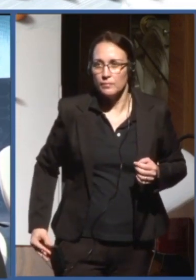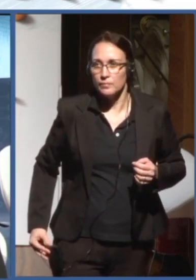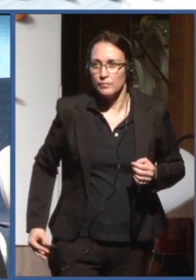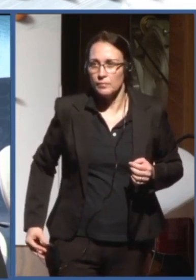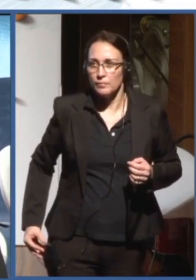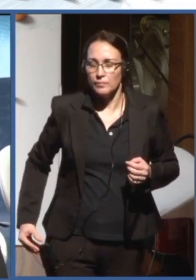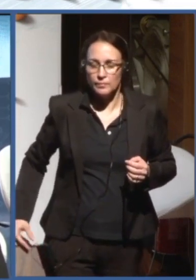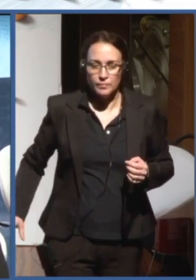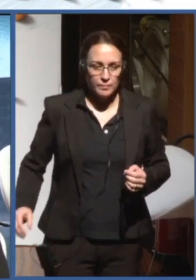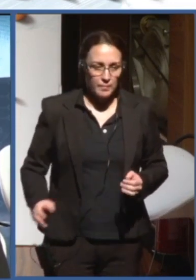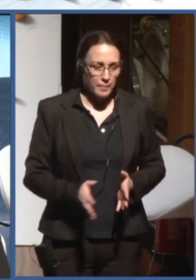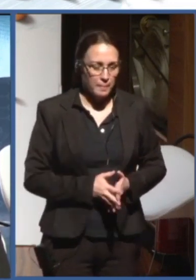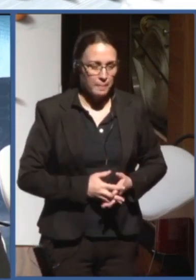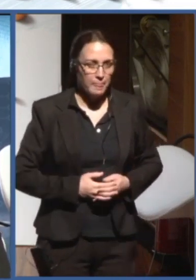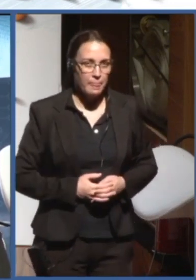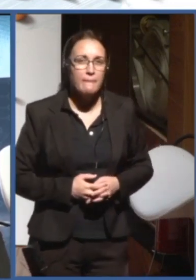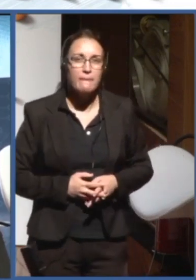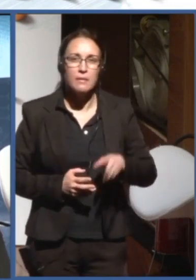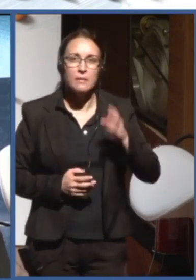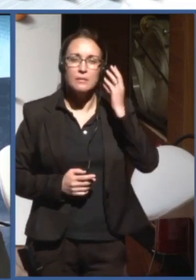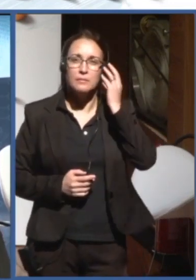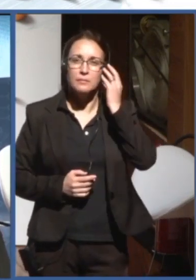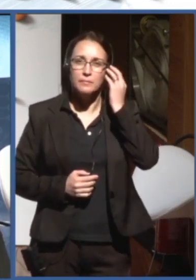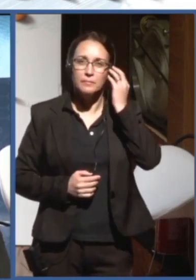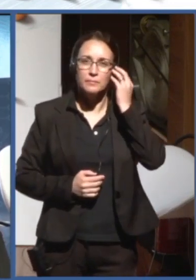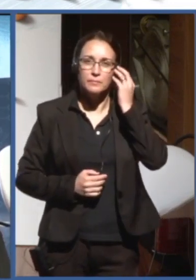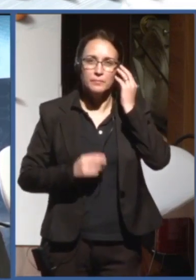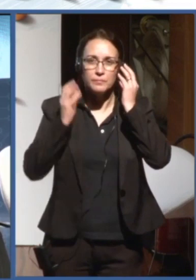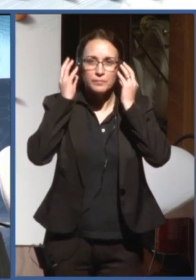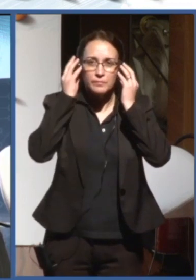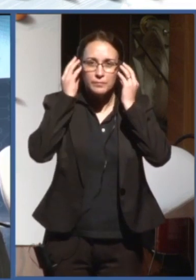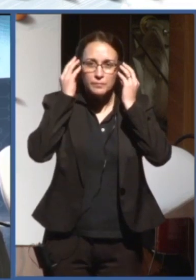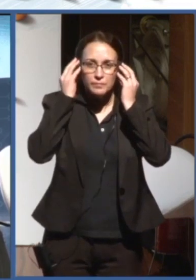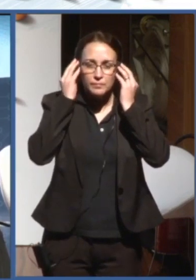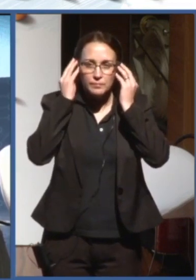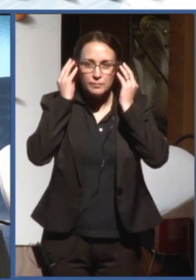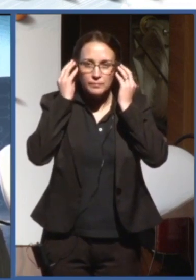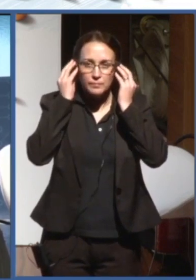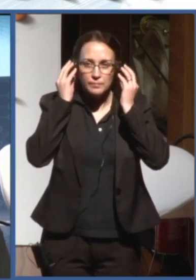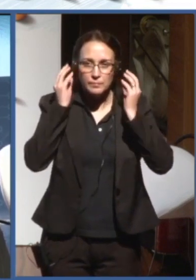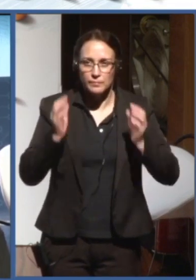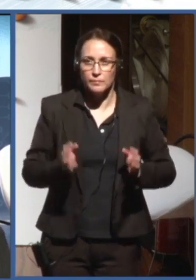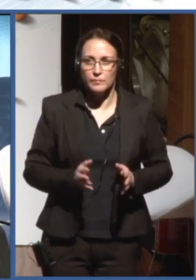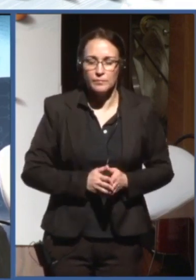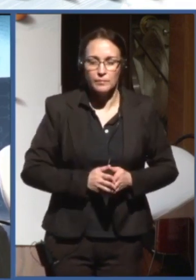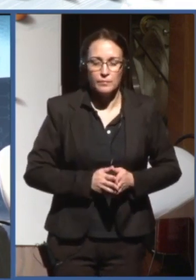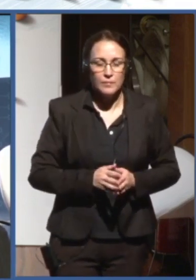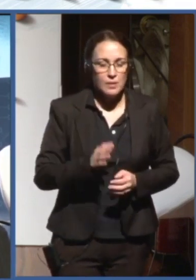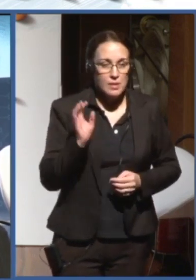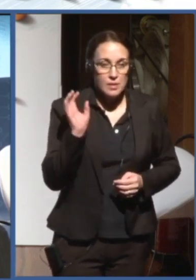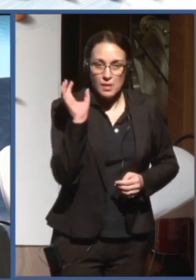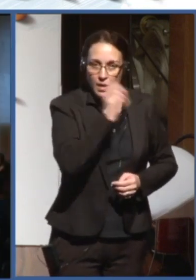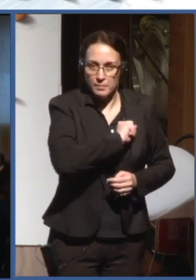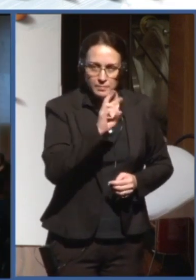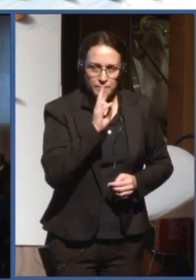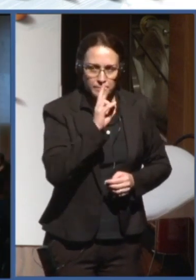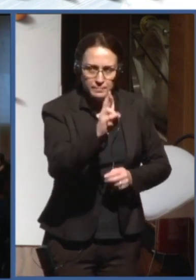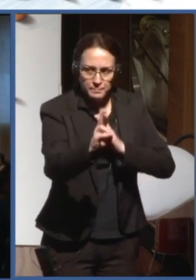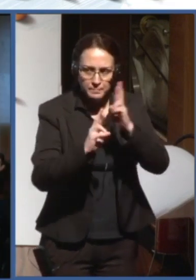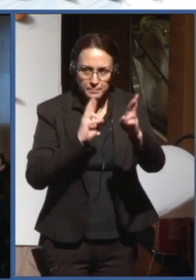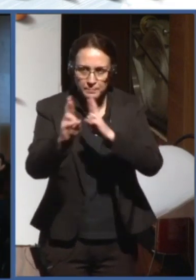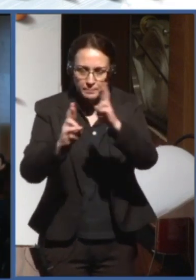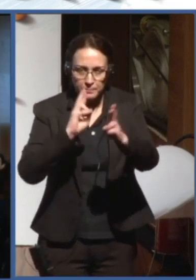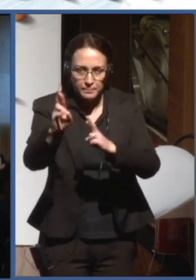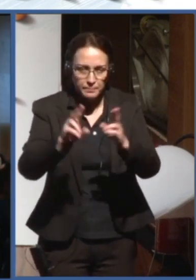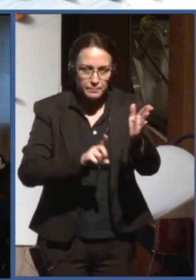questions, and we start with, from my left, Edson. Yes, please. Okay. Thank you. Are you